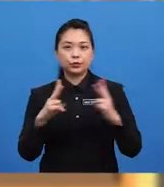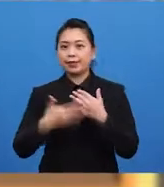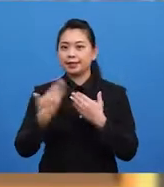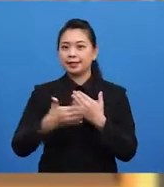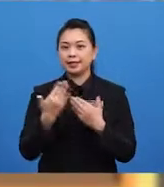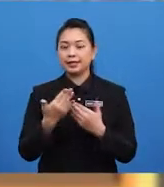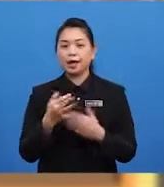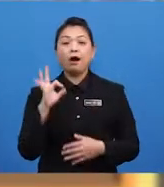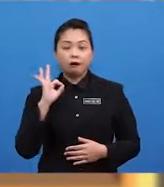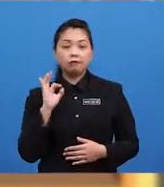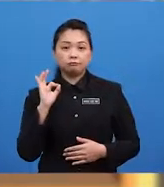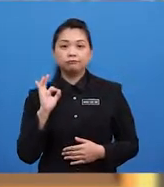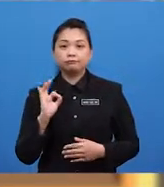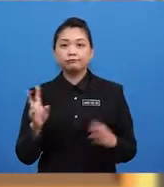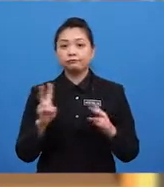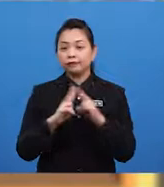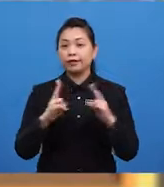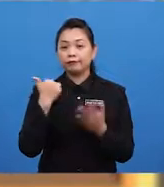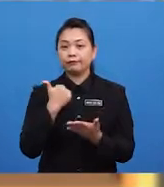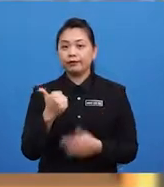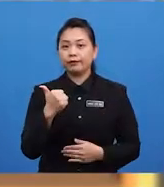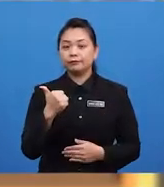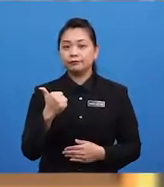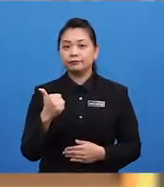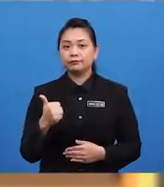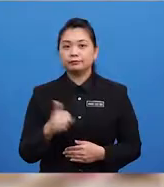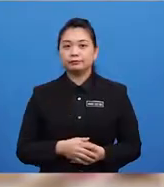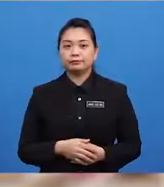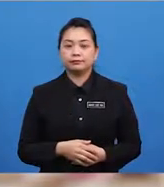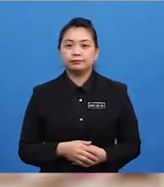Oh, very well, Yolo. Did you get what I asked for?